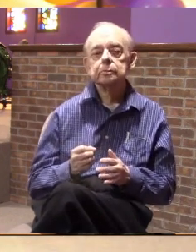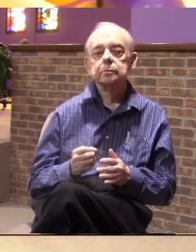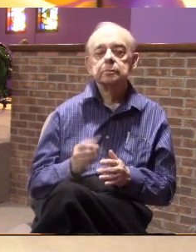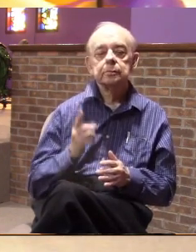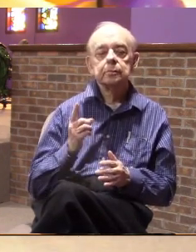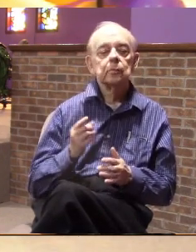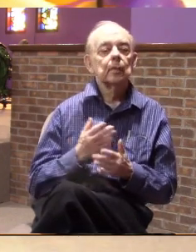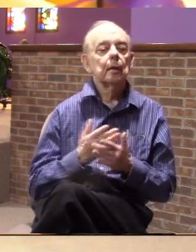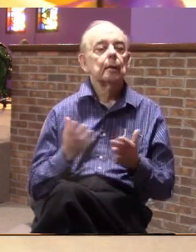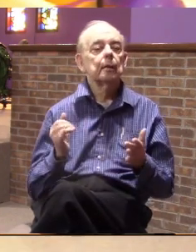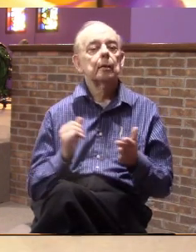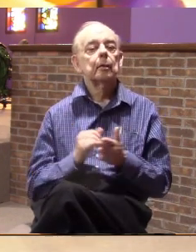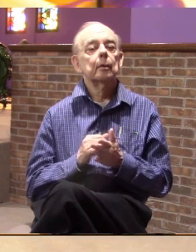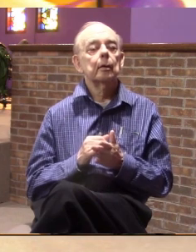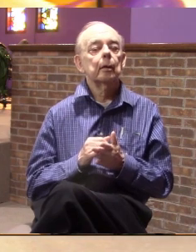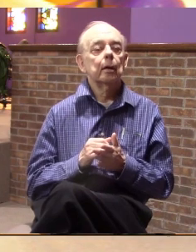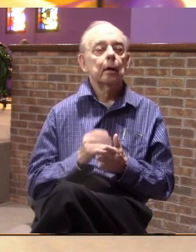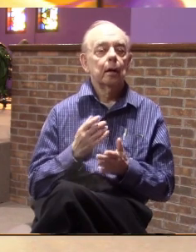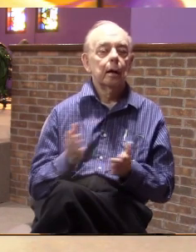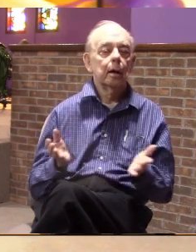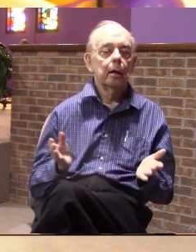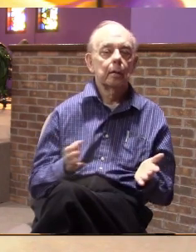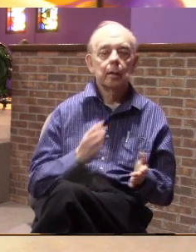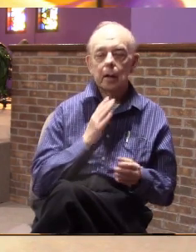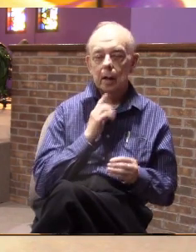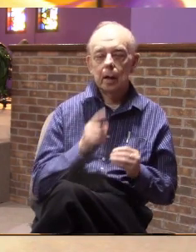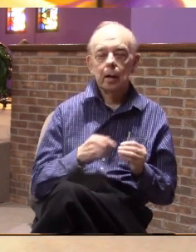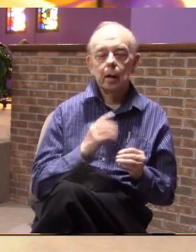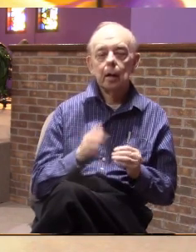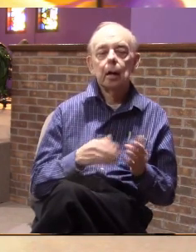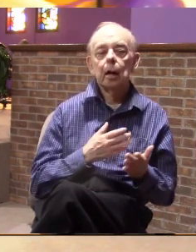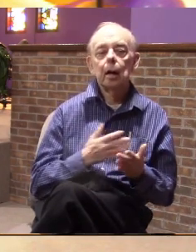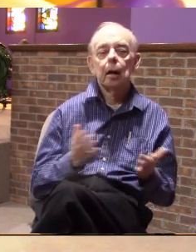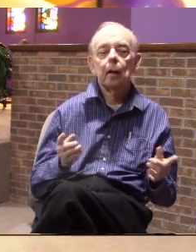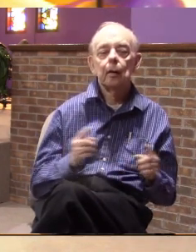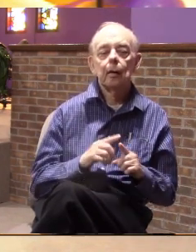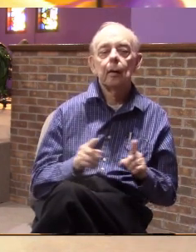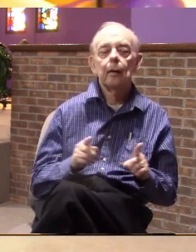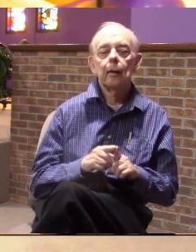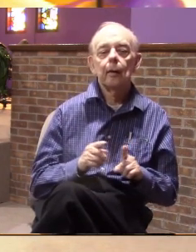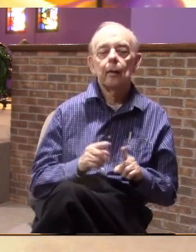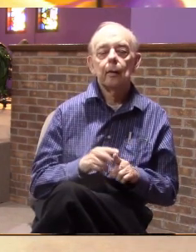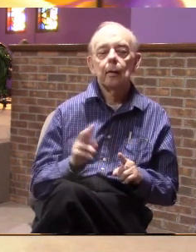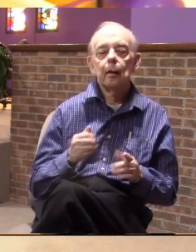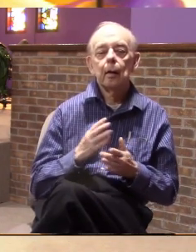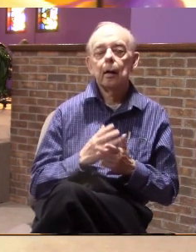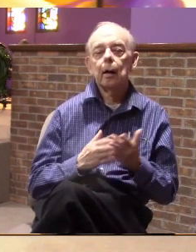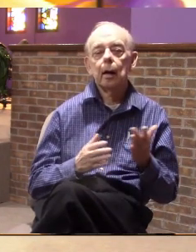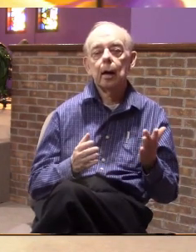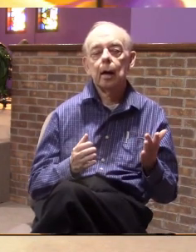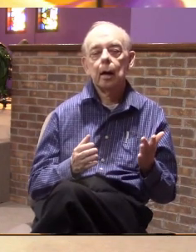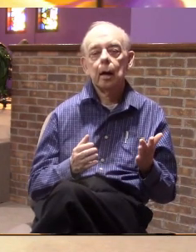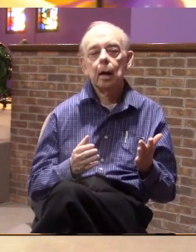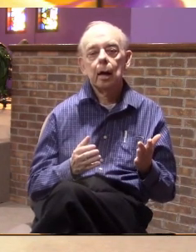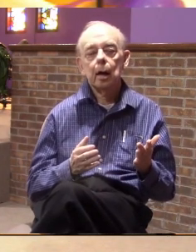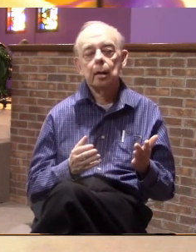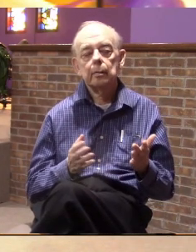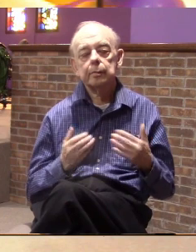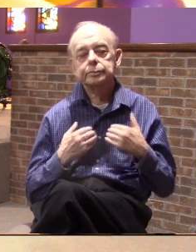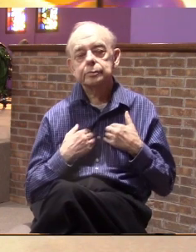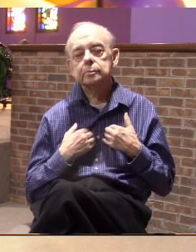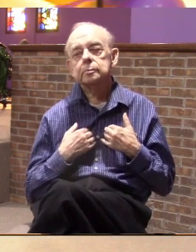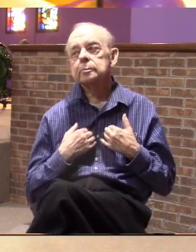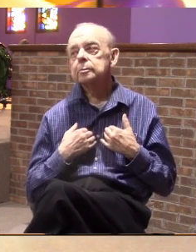one of the things that he does here is he's talking about all of this but also the second part that we had